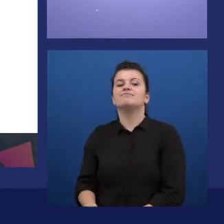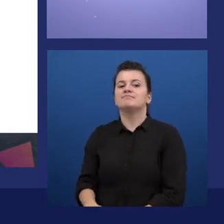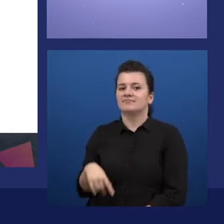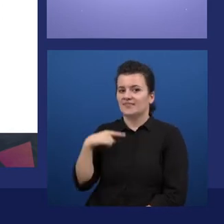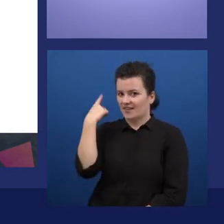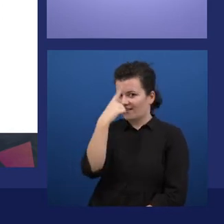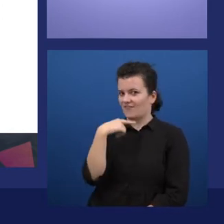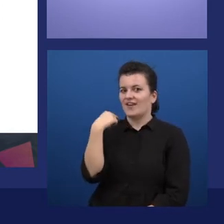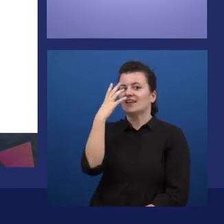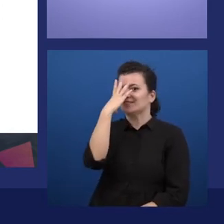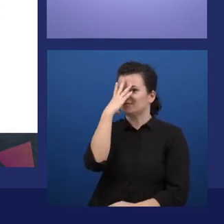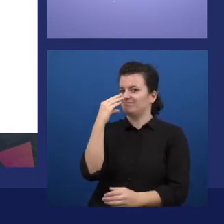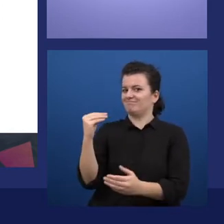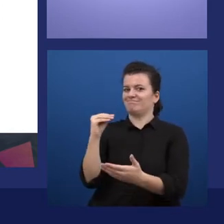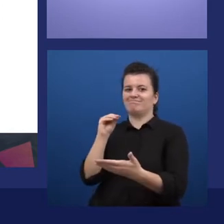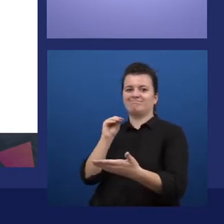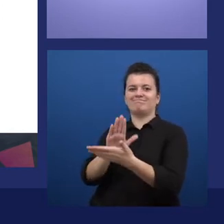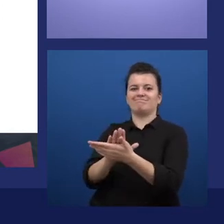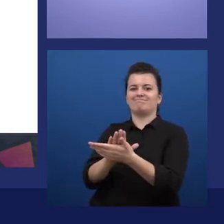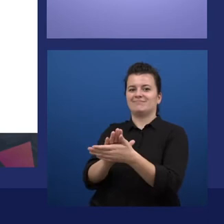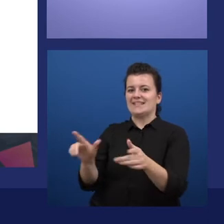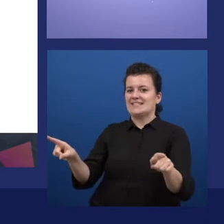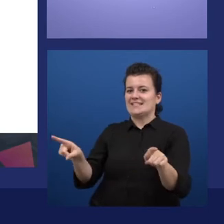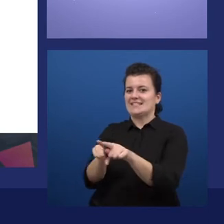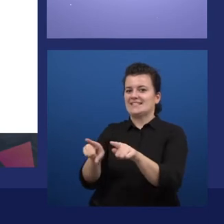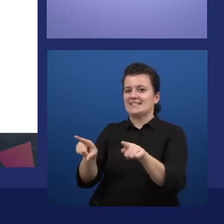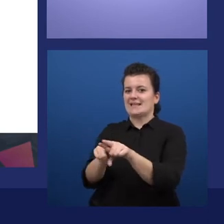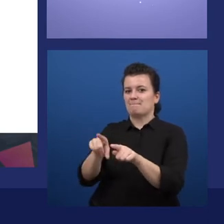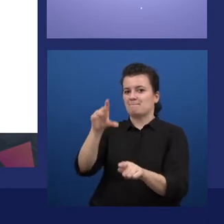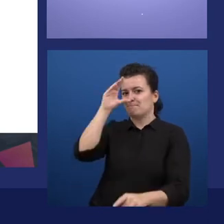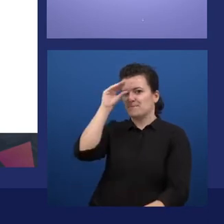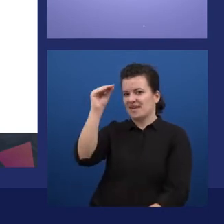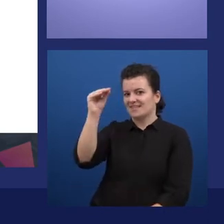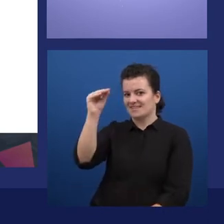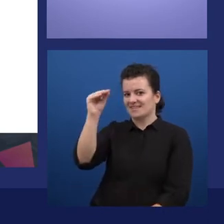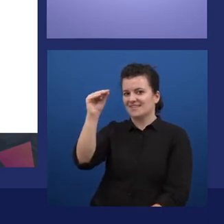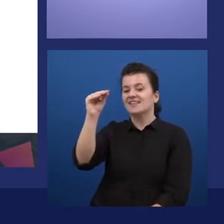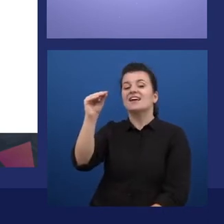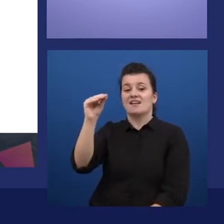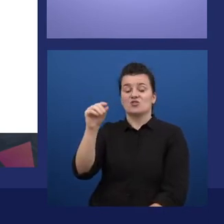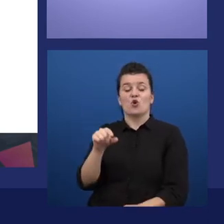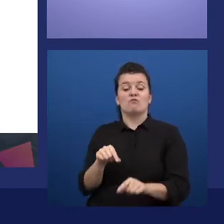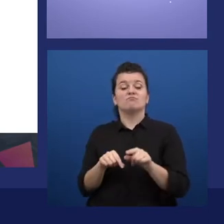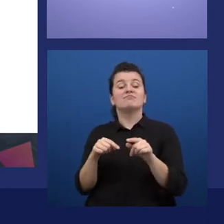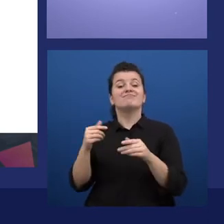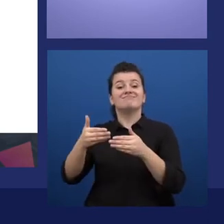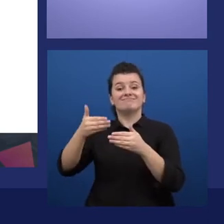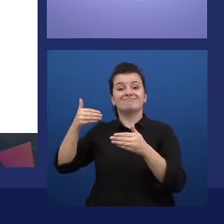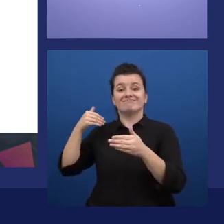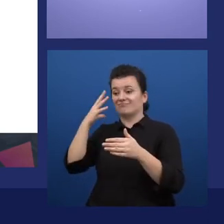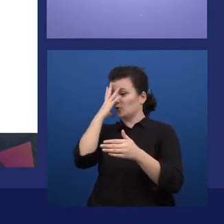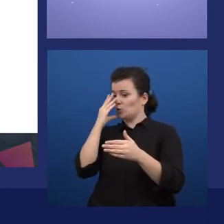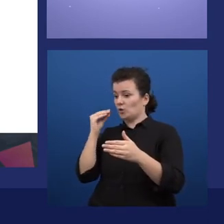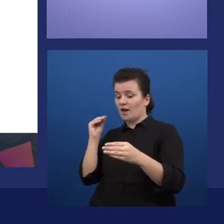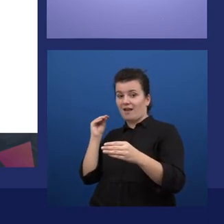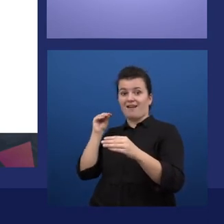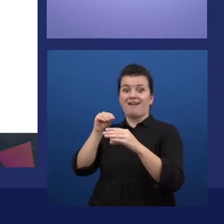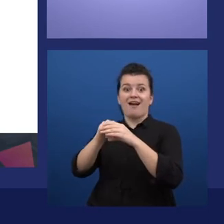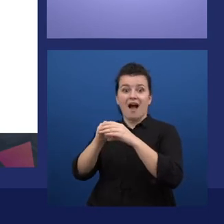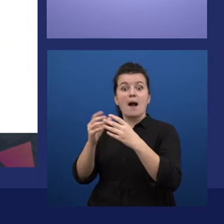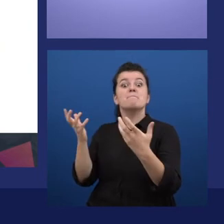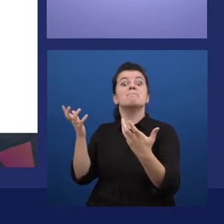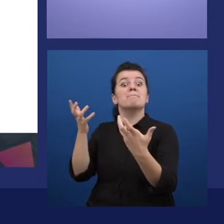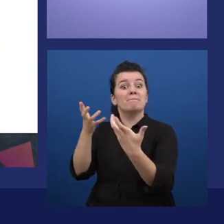still the same guy in here. So if we find a match. Now, the second part of the API is to detect, and